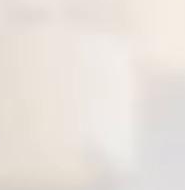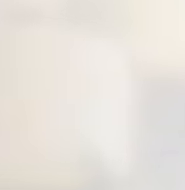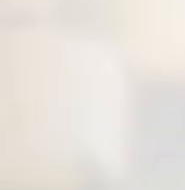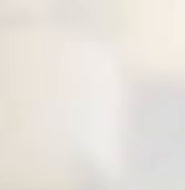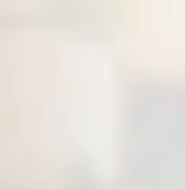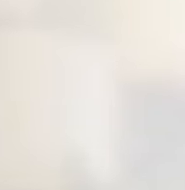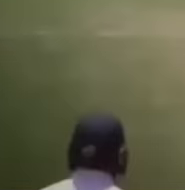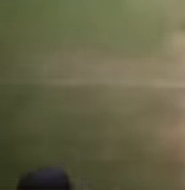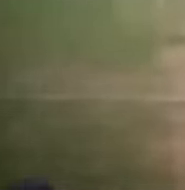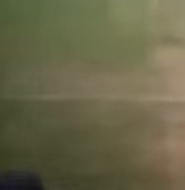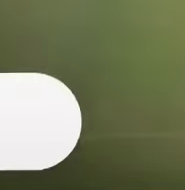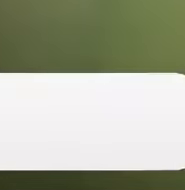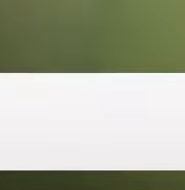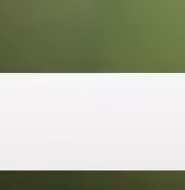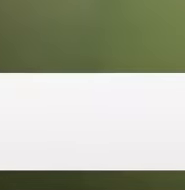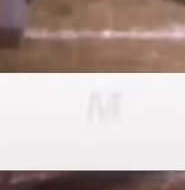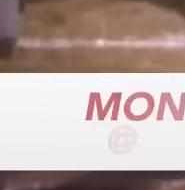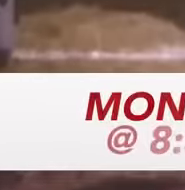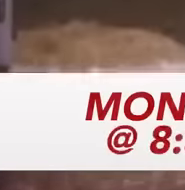Chondroitin.